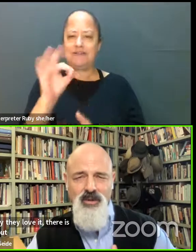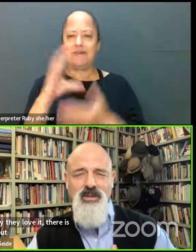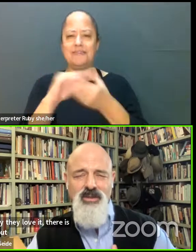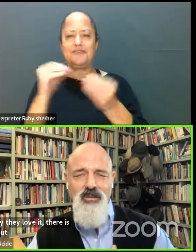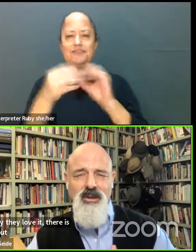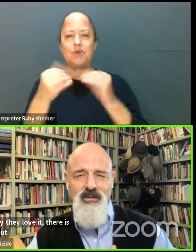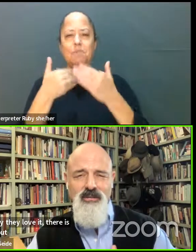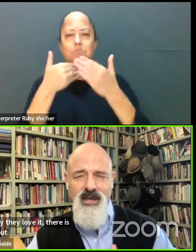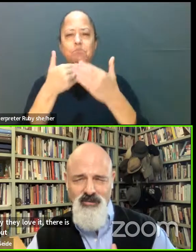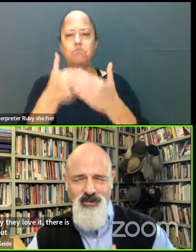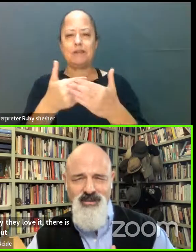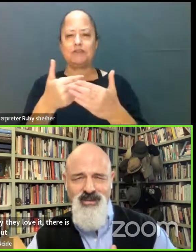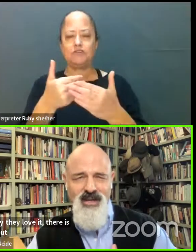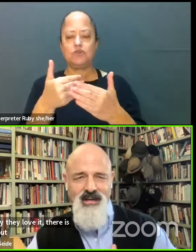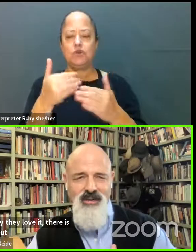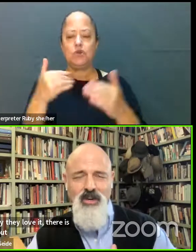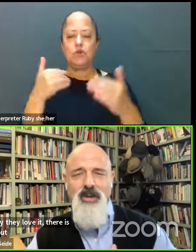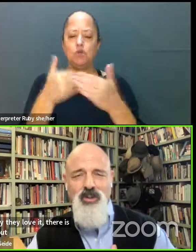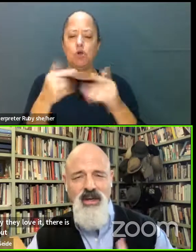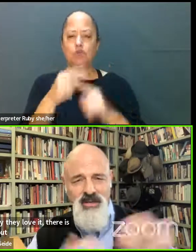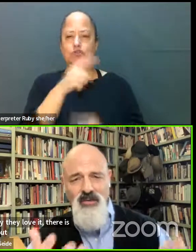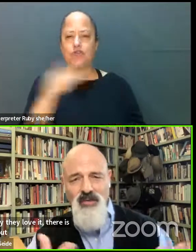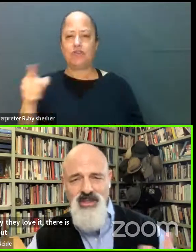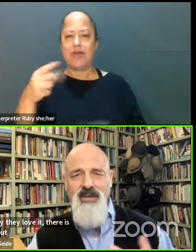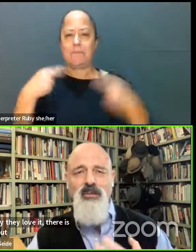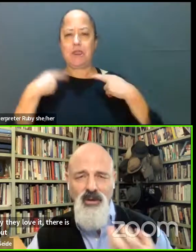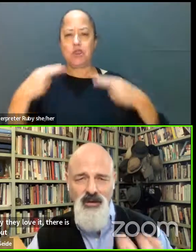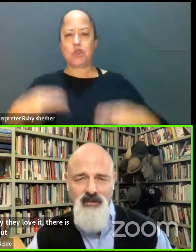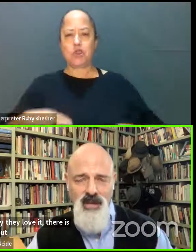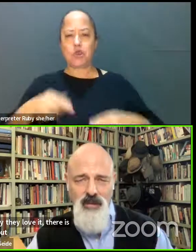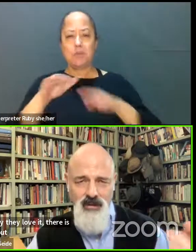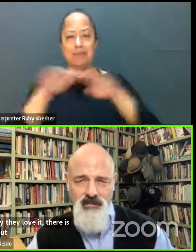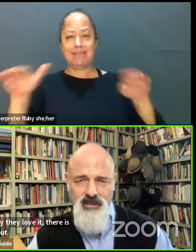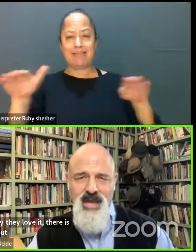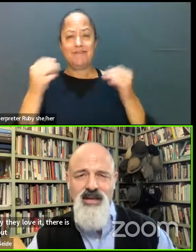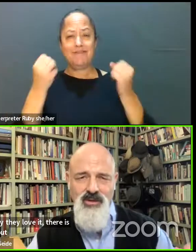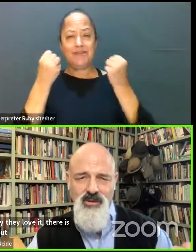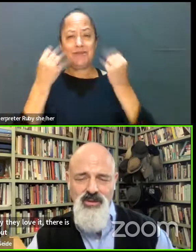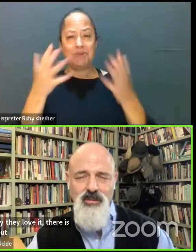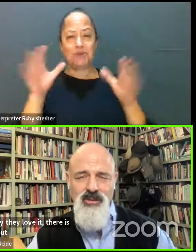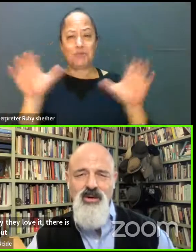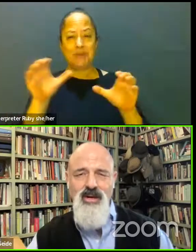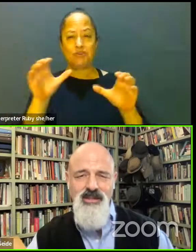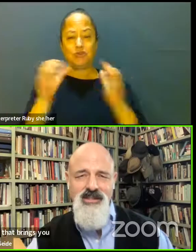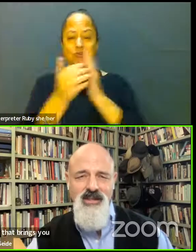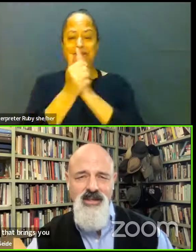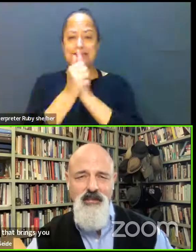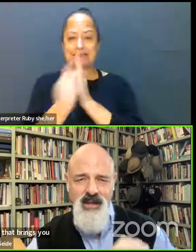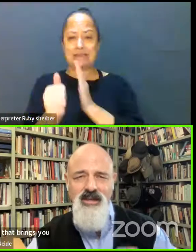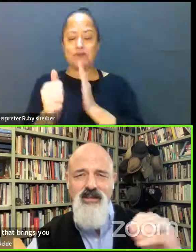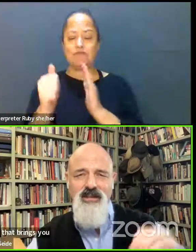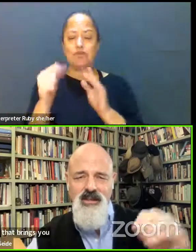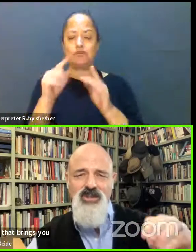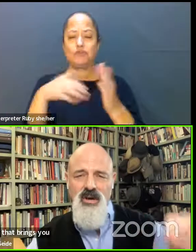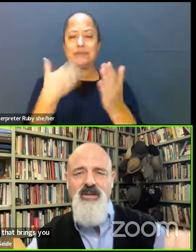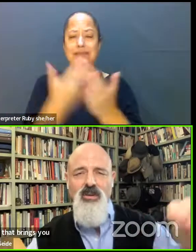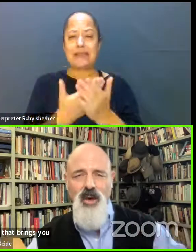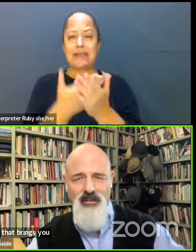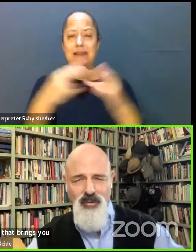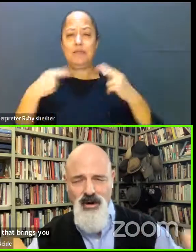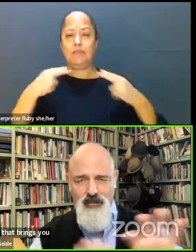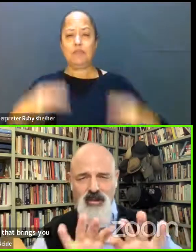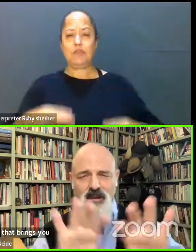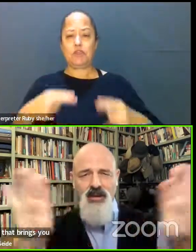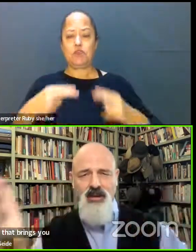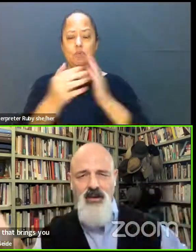to them on a human to human level. And there's so much we can do if we're skillful about getting to those human stories that begin this trend